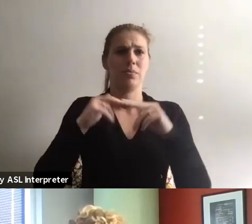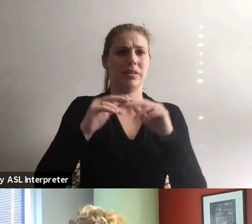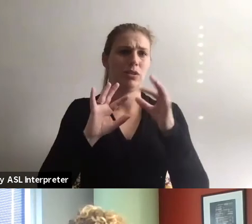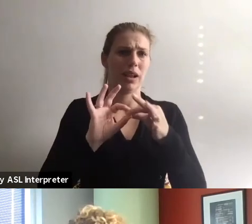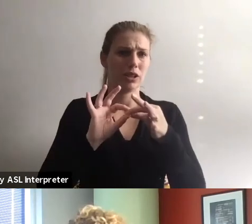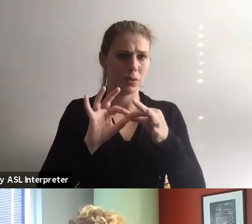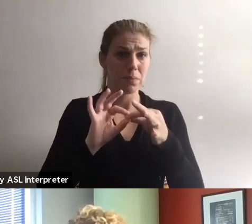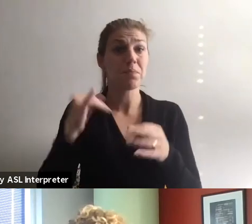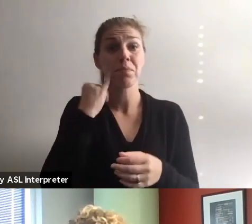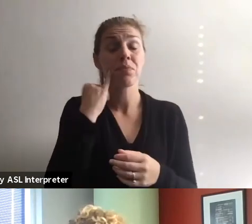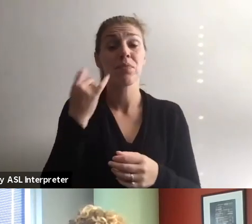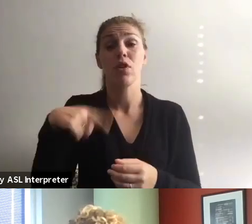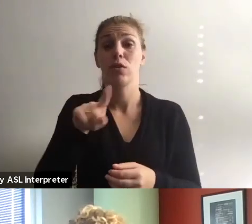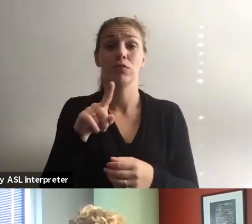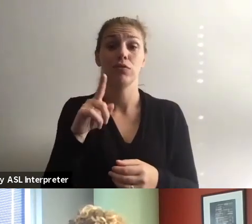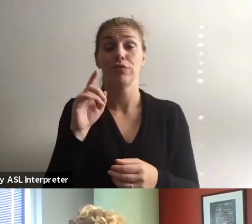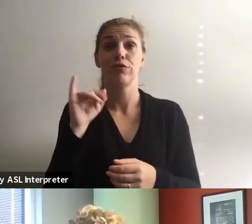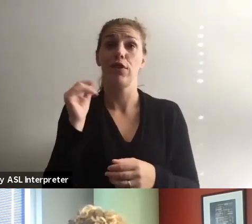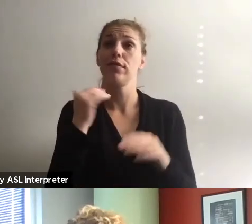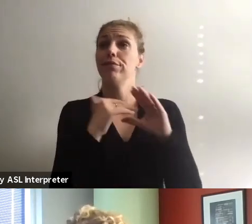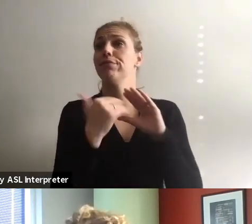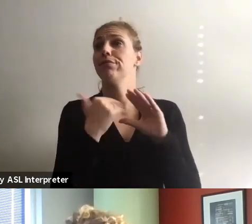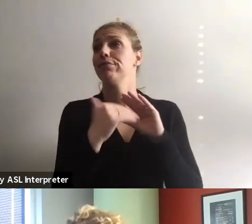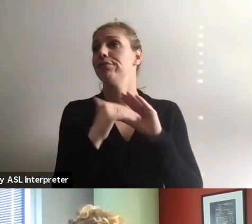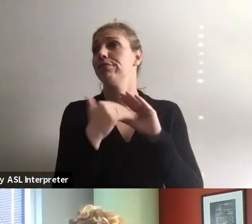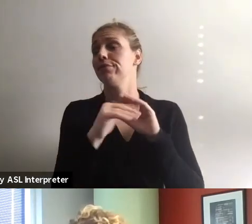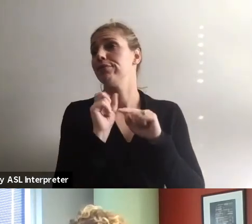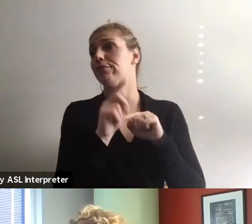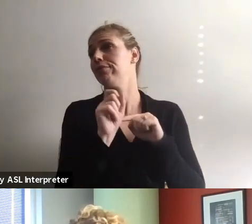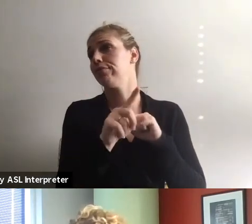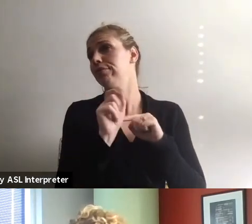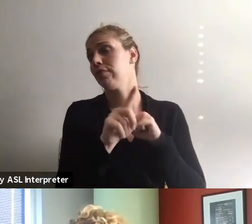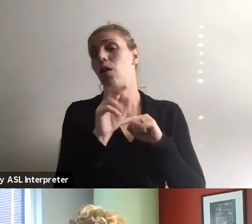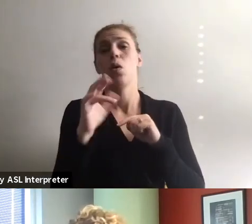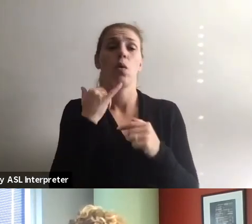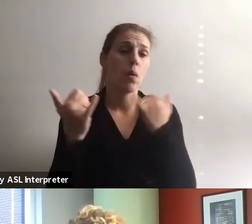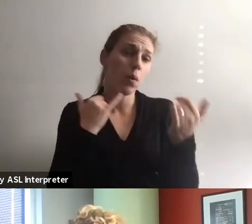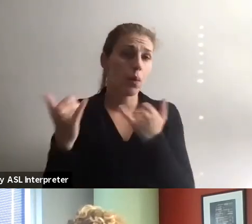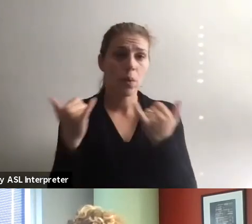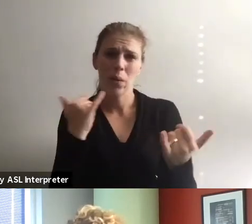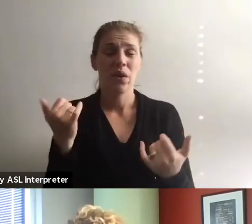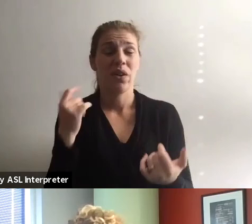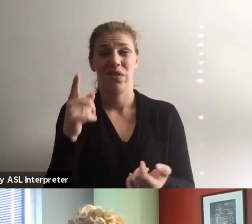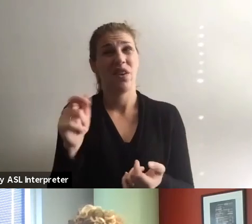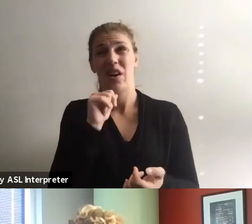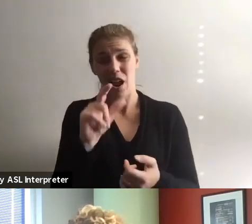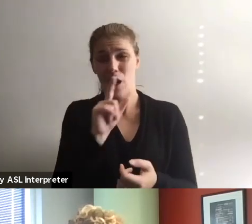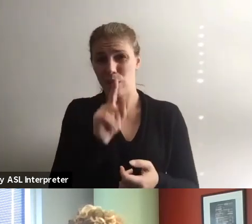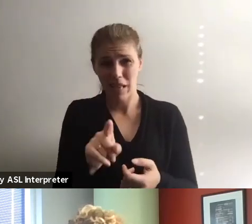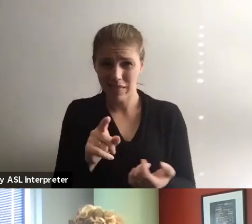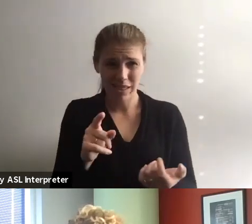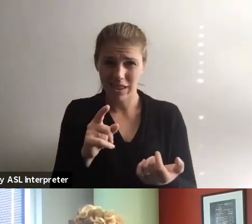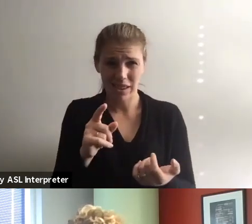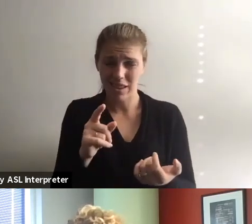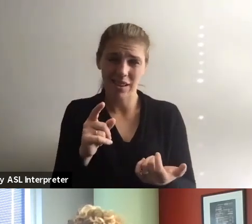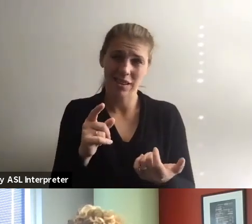And if you just either send emails or just, uh, call people on the phone, they're not going to really answer to your, uh,